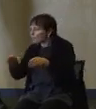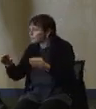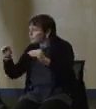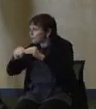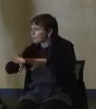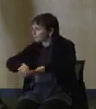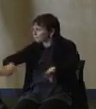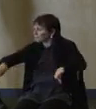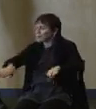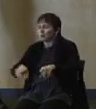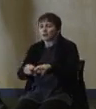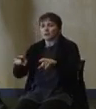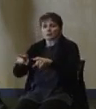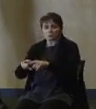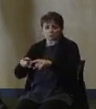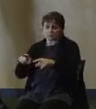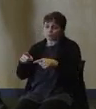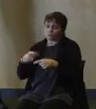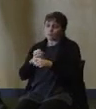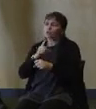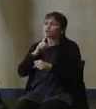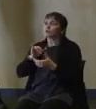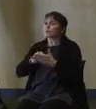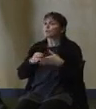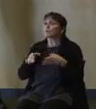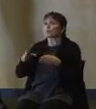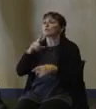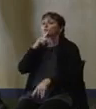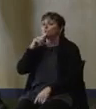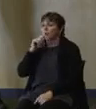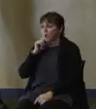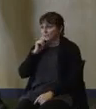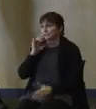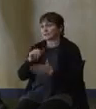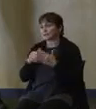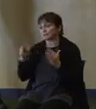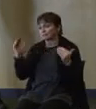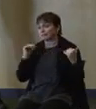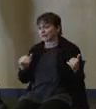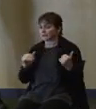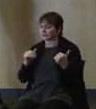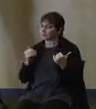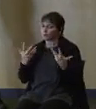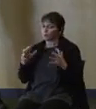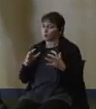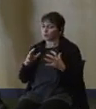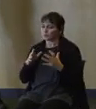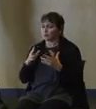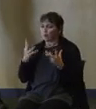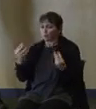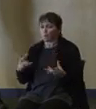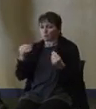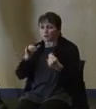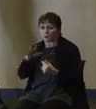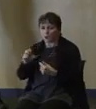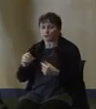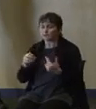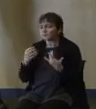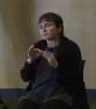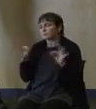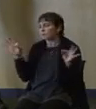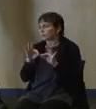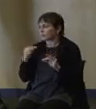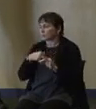the road dries, right? So that's the next part of our operation here. And we want to make sure we do that safely.